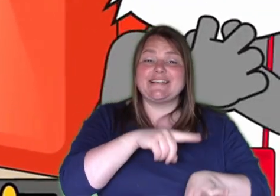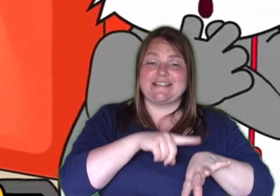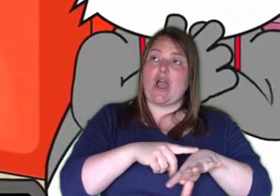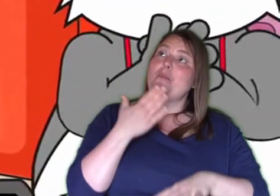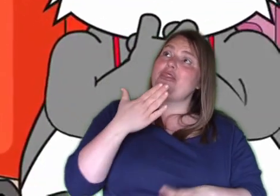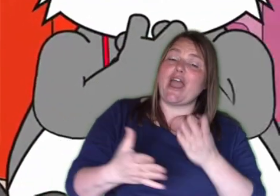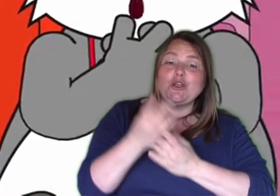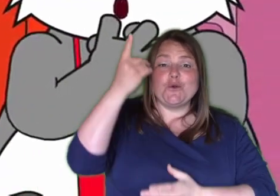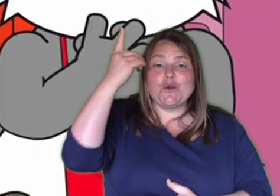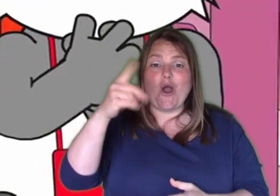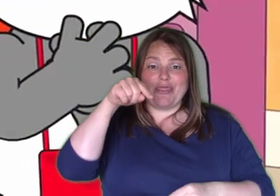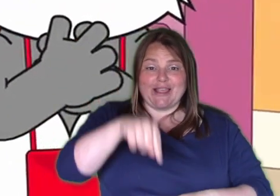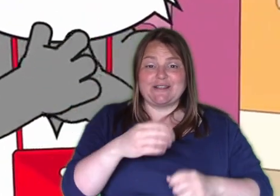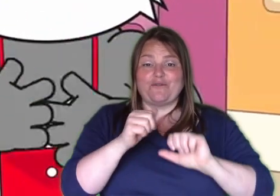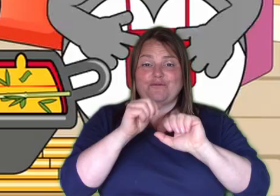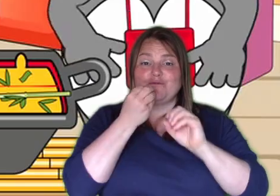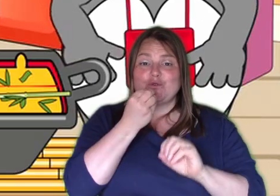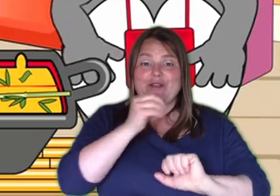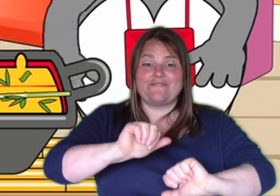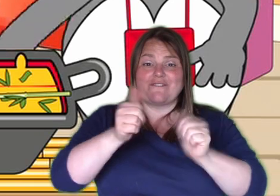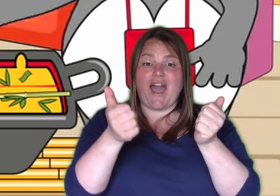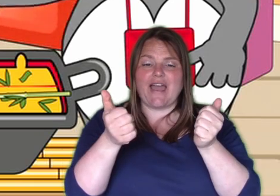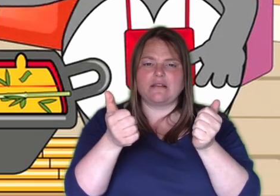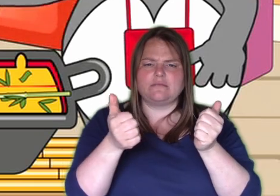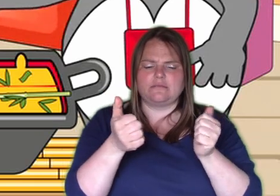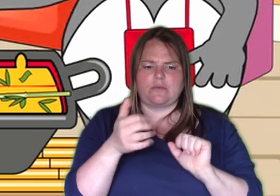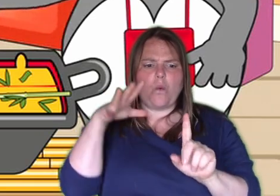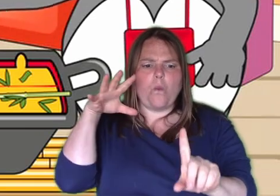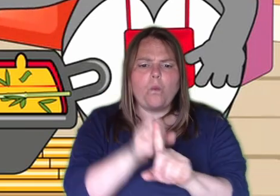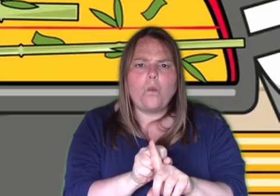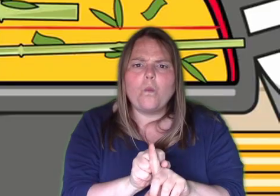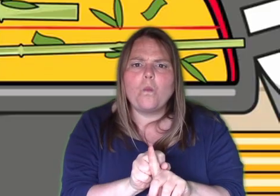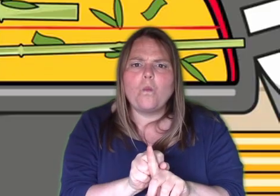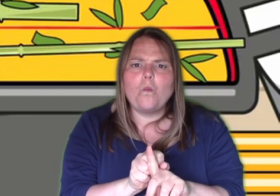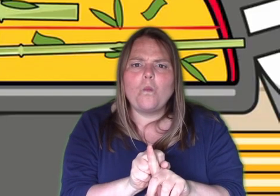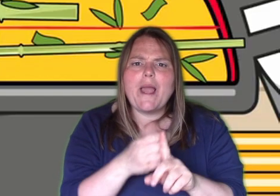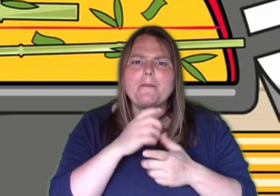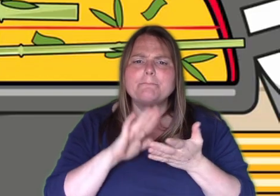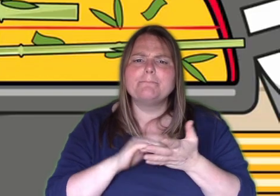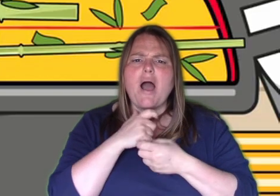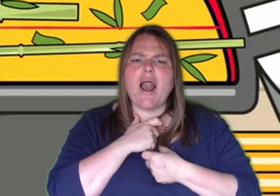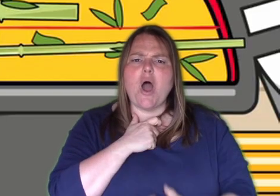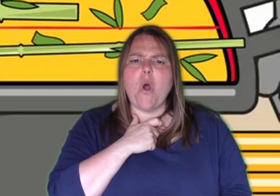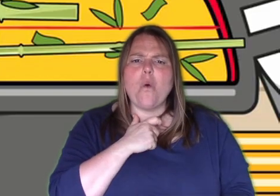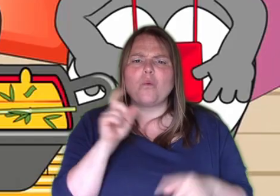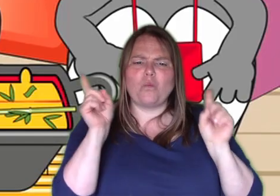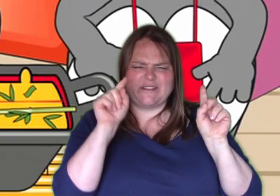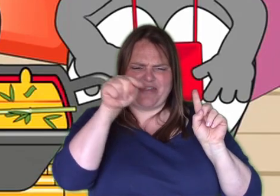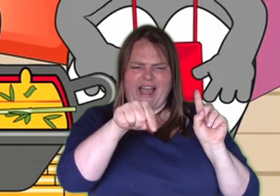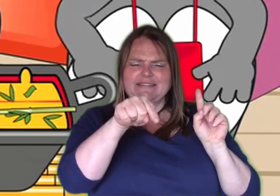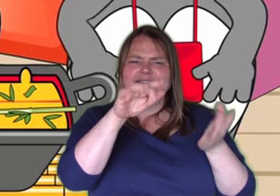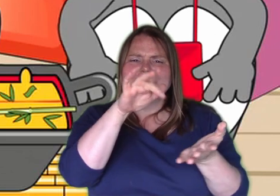God, this food is fine. Er, Milo? What's that in the middle of the lasagna?